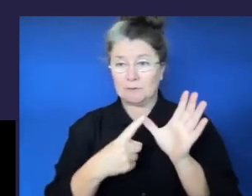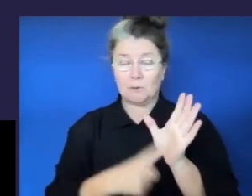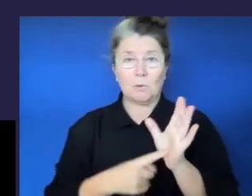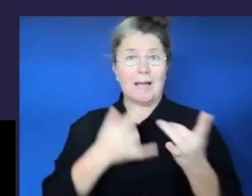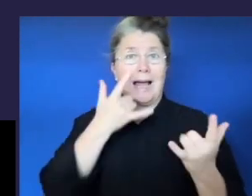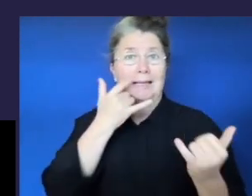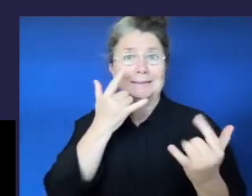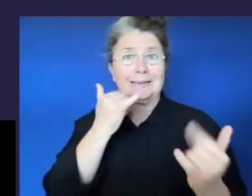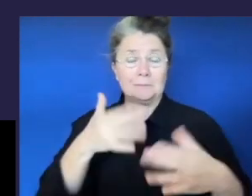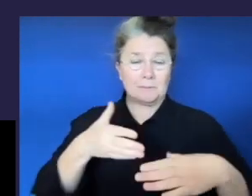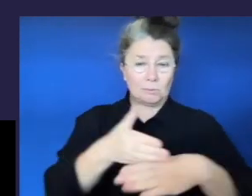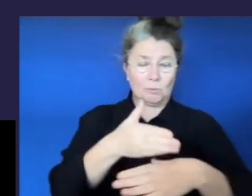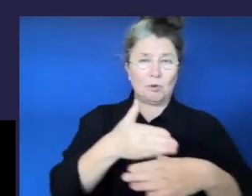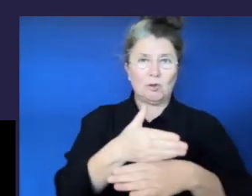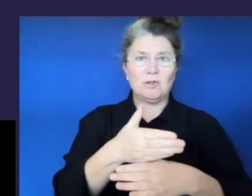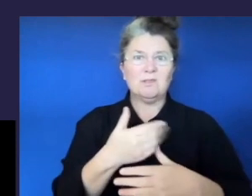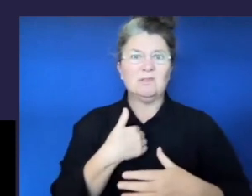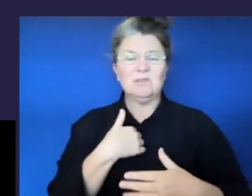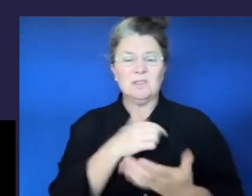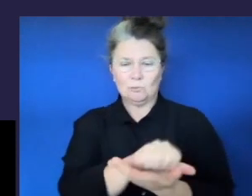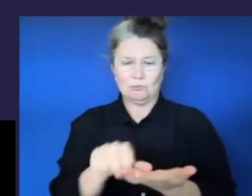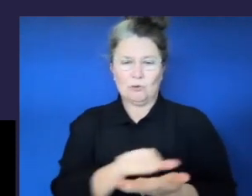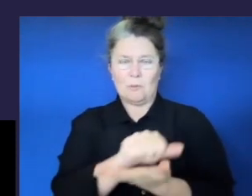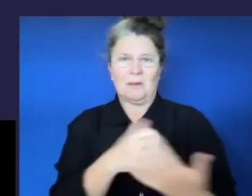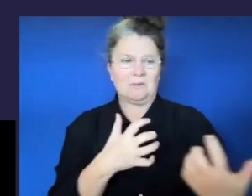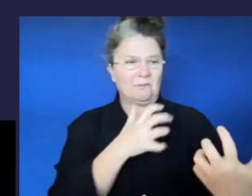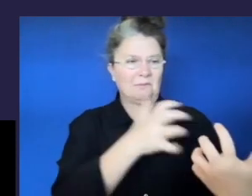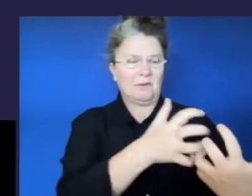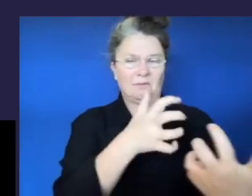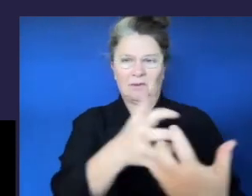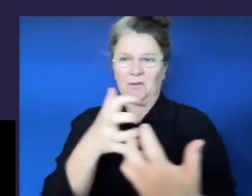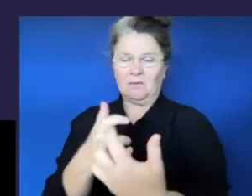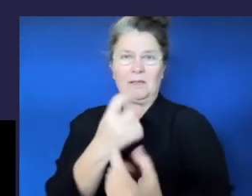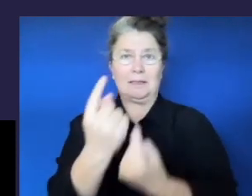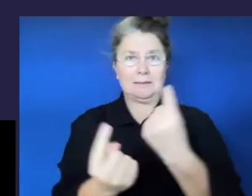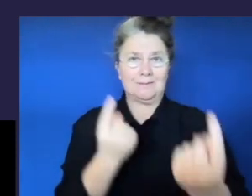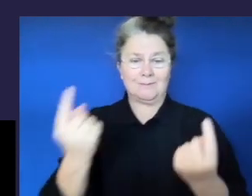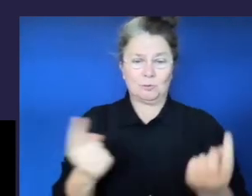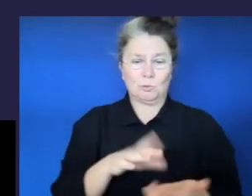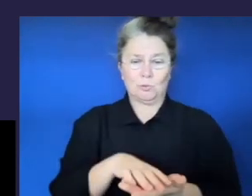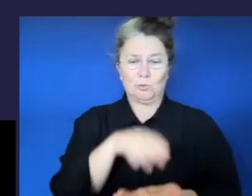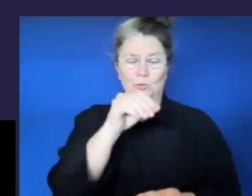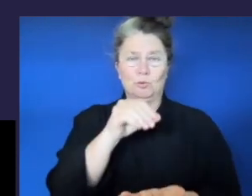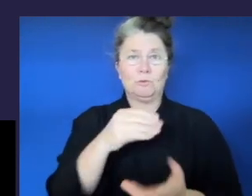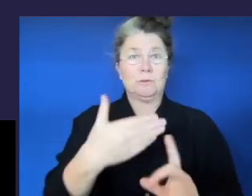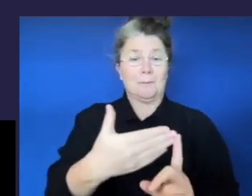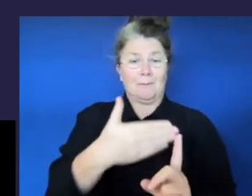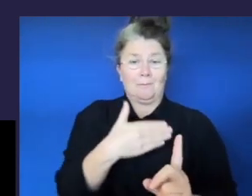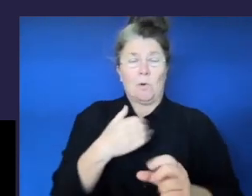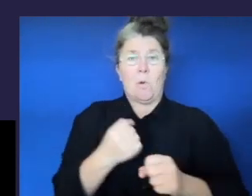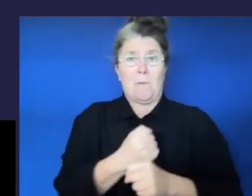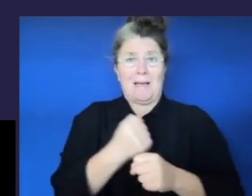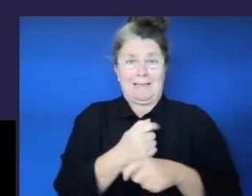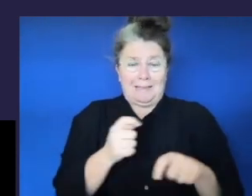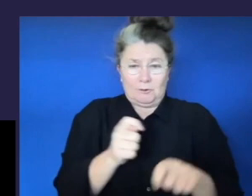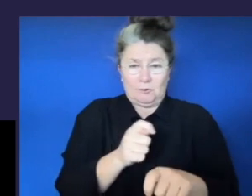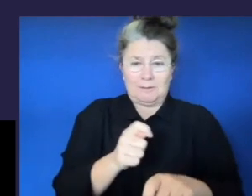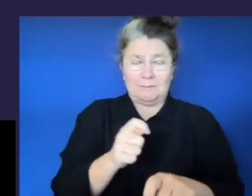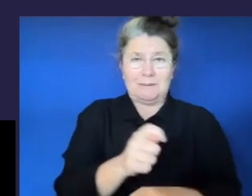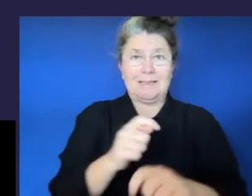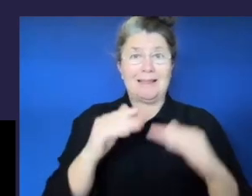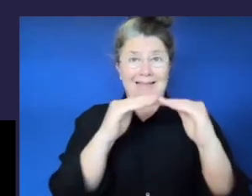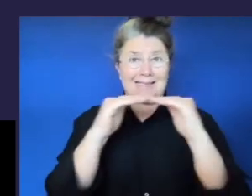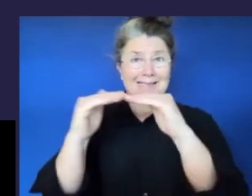appropriate to each student's needs. Prior to making an adjustment, the standards stipulate that educators must